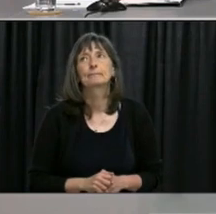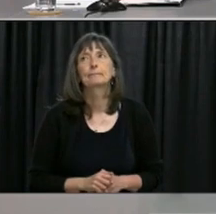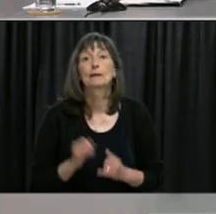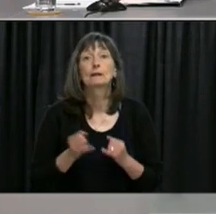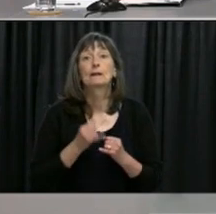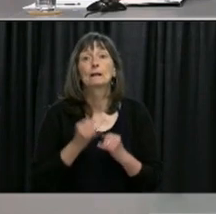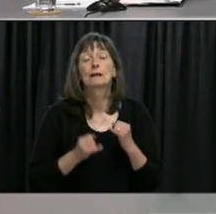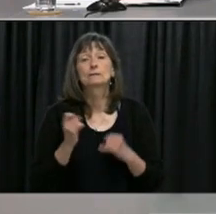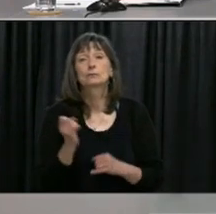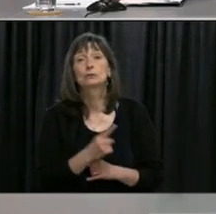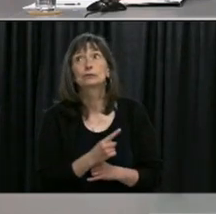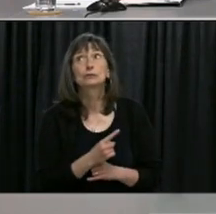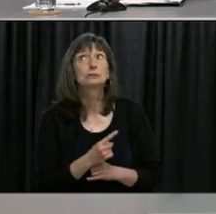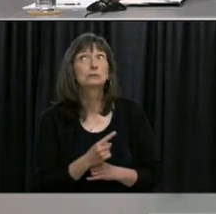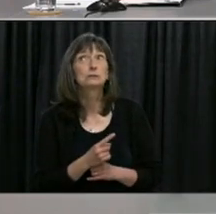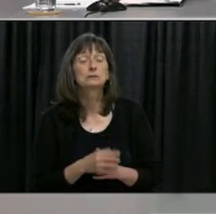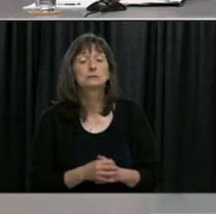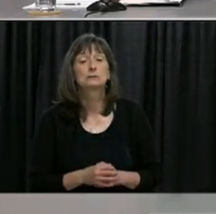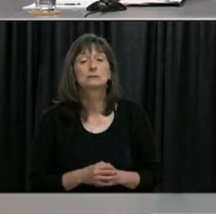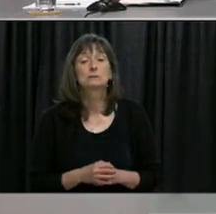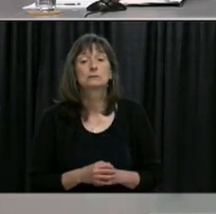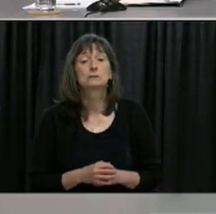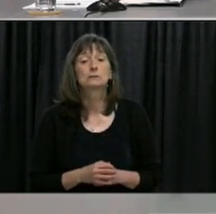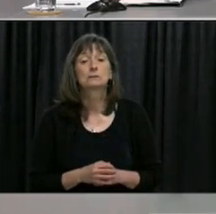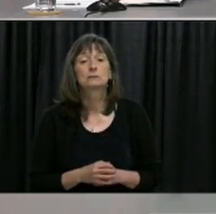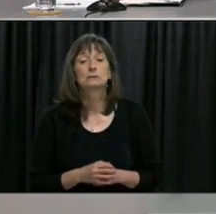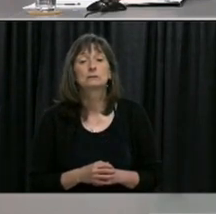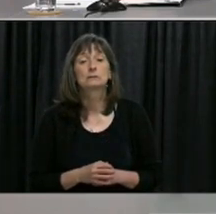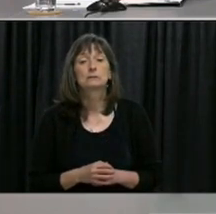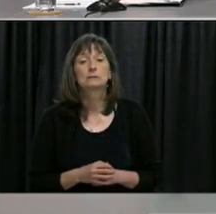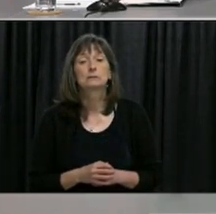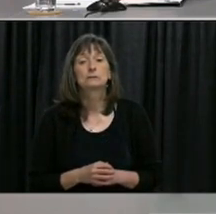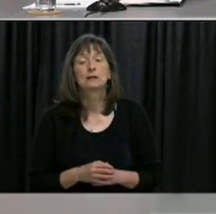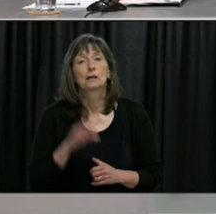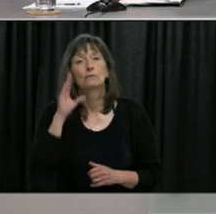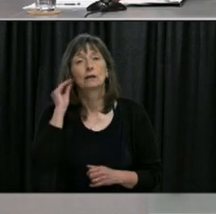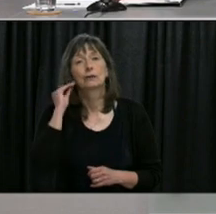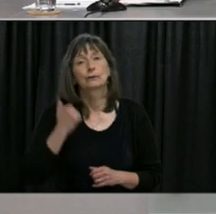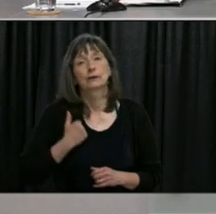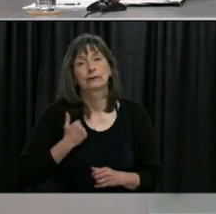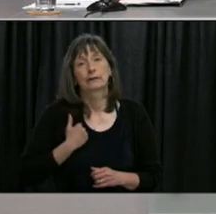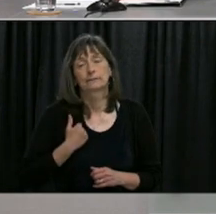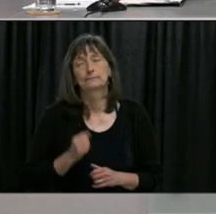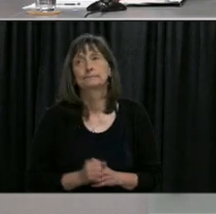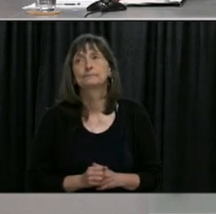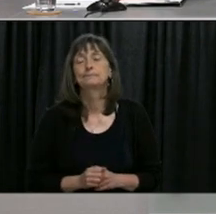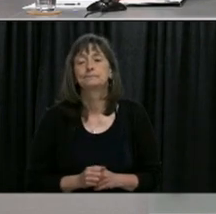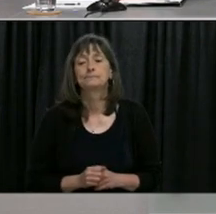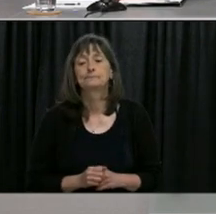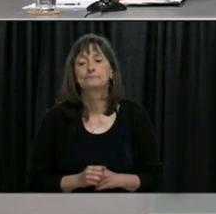final question today is from Patrick Butler or Brazil Canada please go ahead